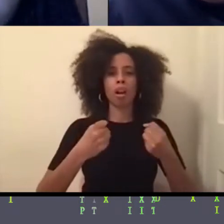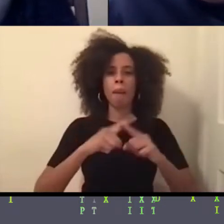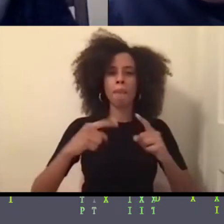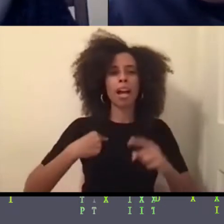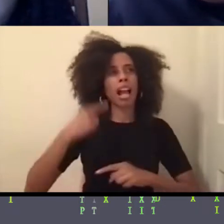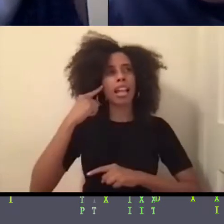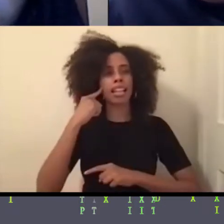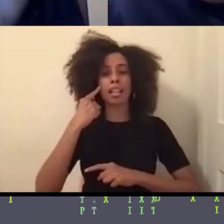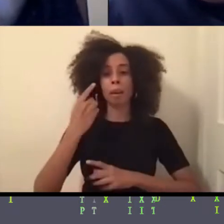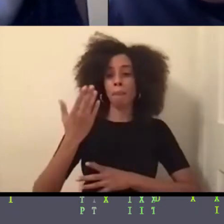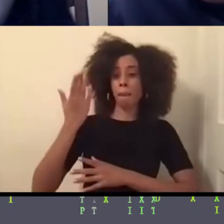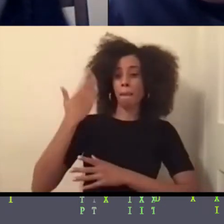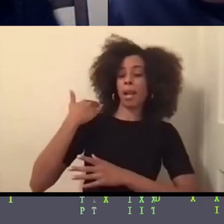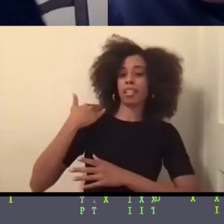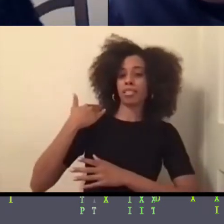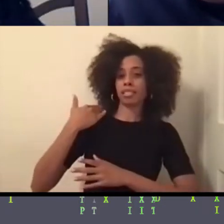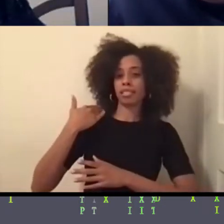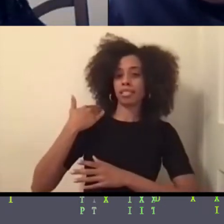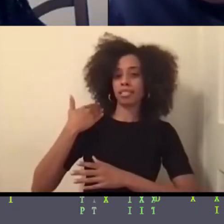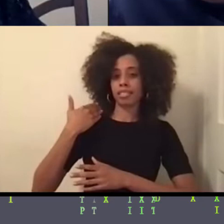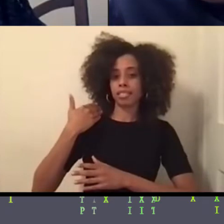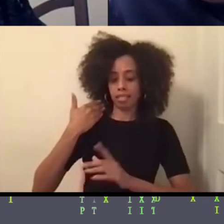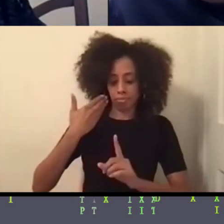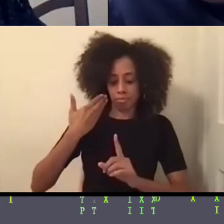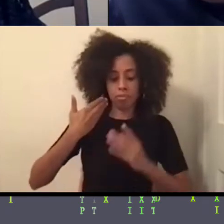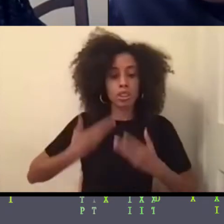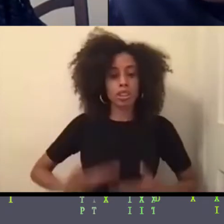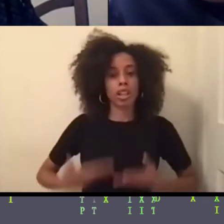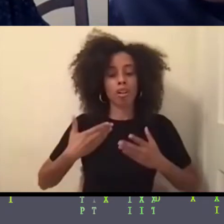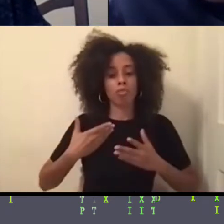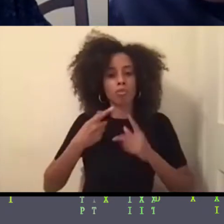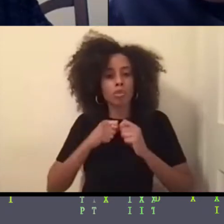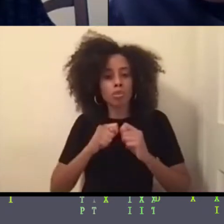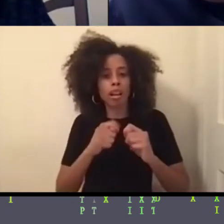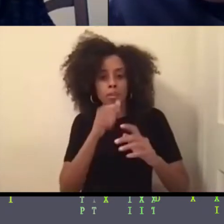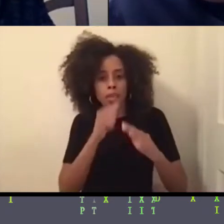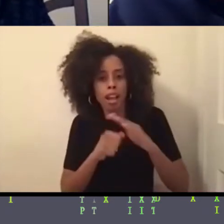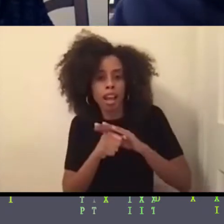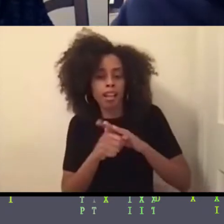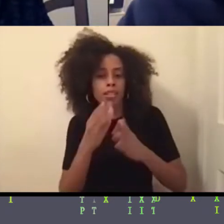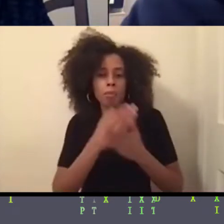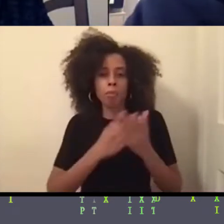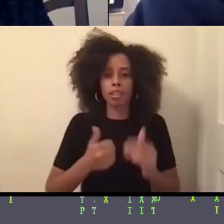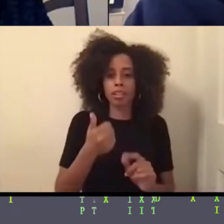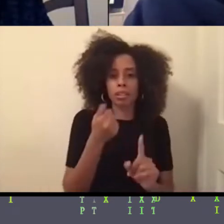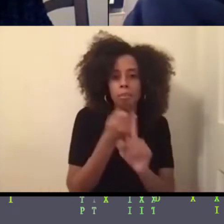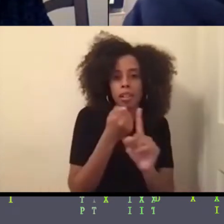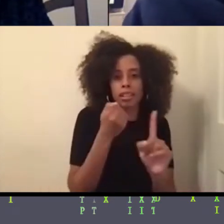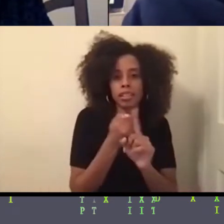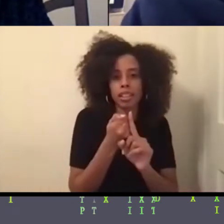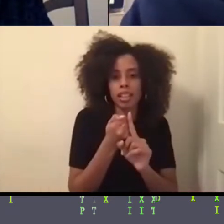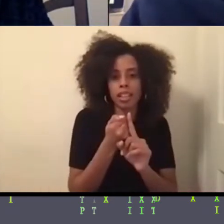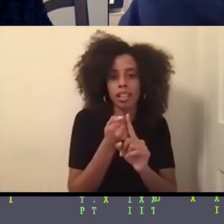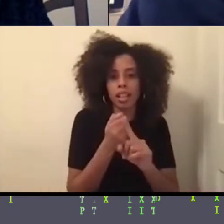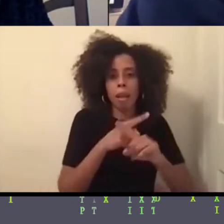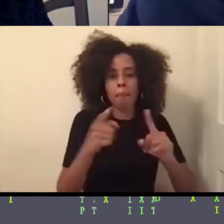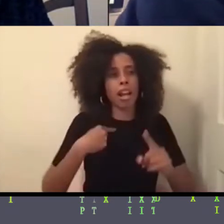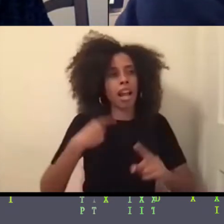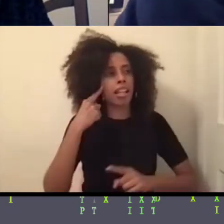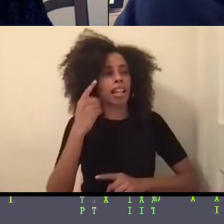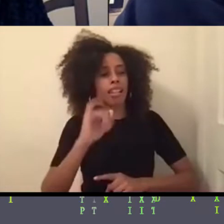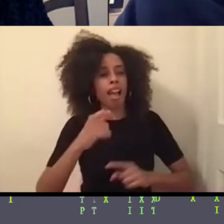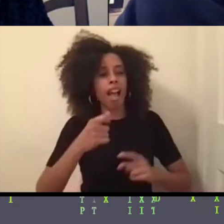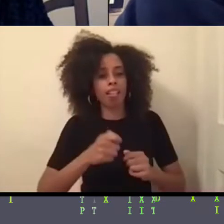definitely try to hide those parts of myself. Um, and, but what I find is that like that strips away from the foundation of community